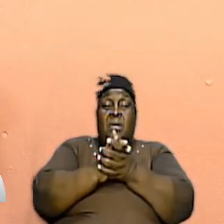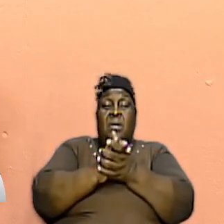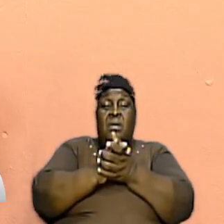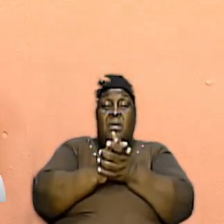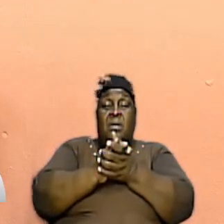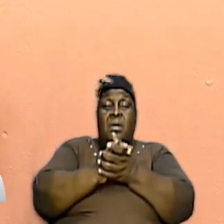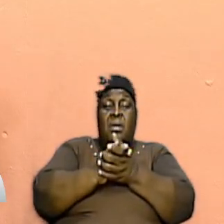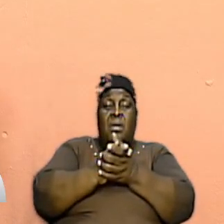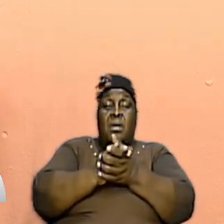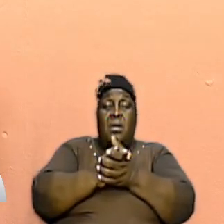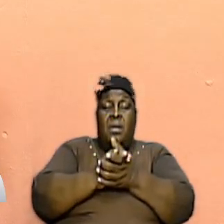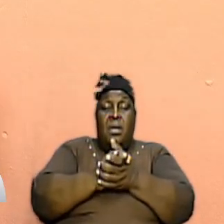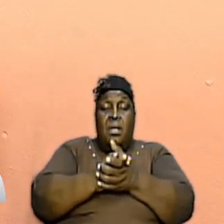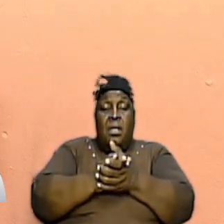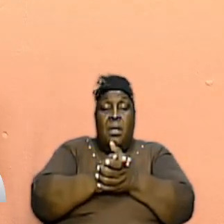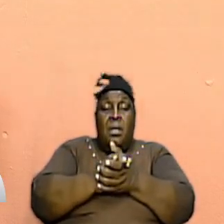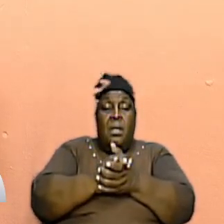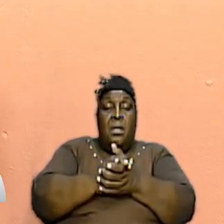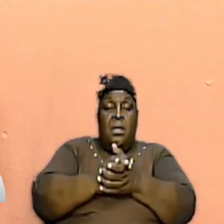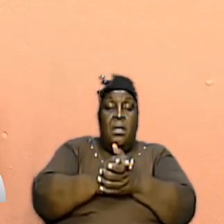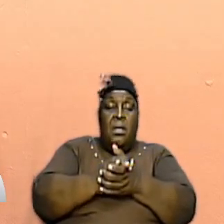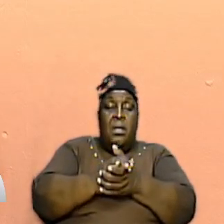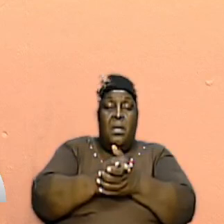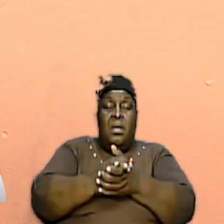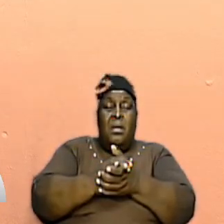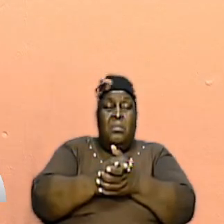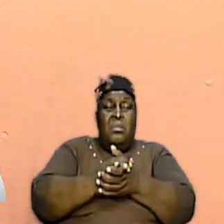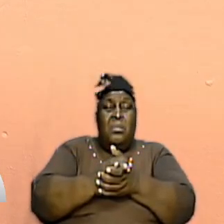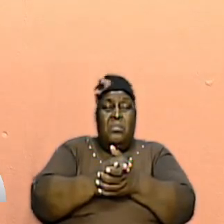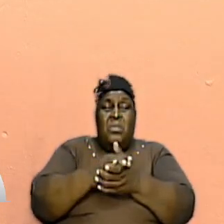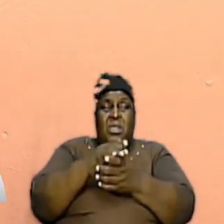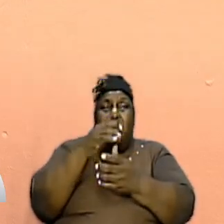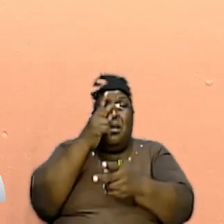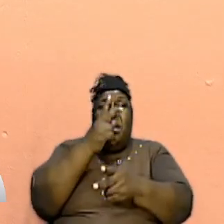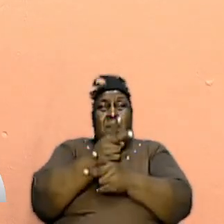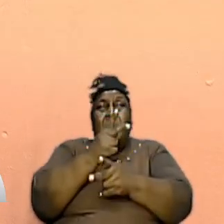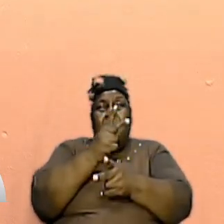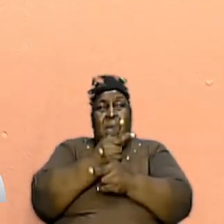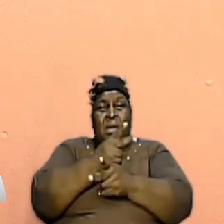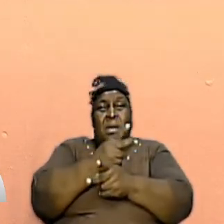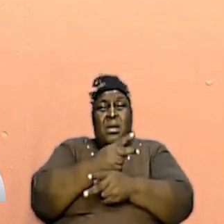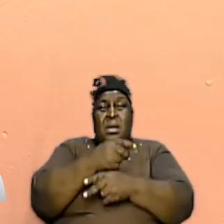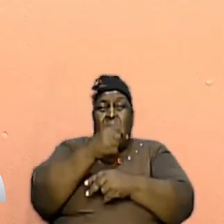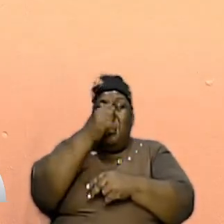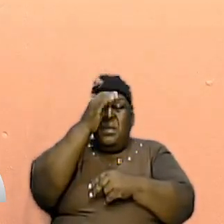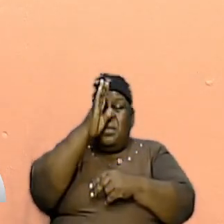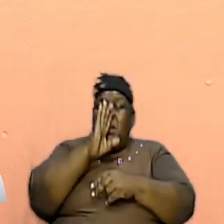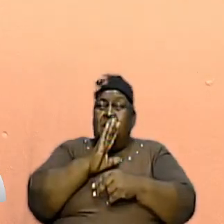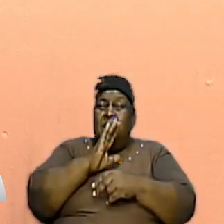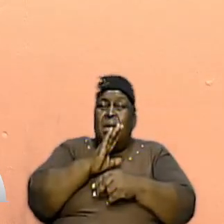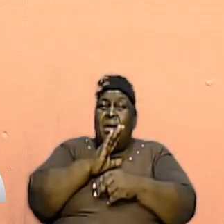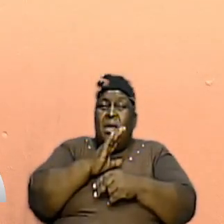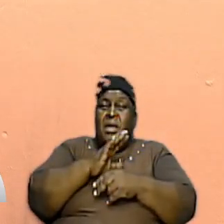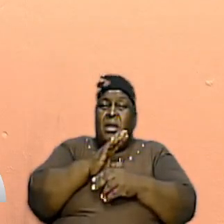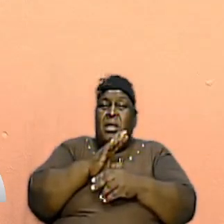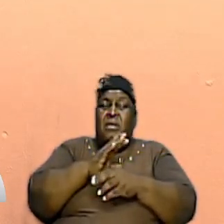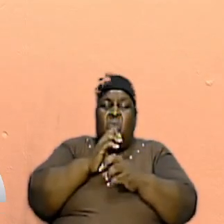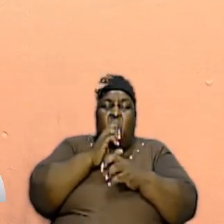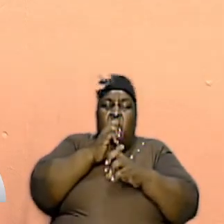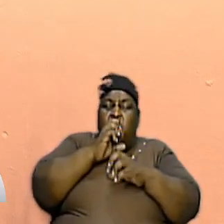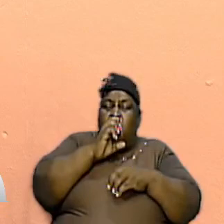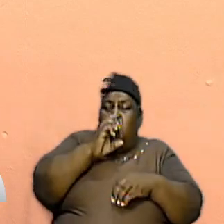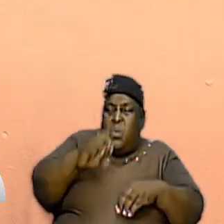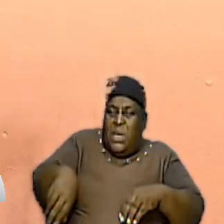Testament is a kind of God of wrath and judgment